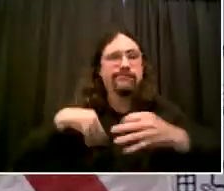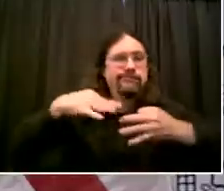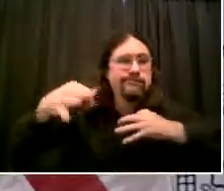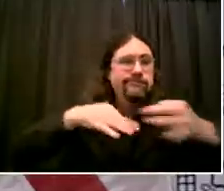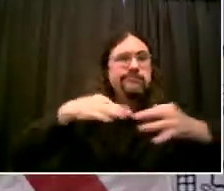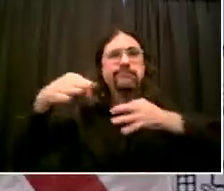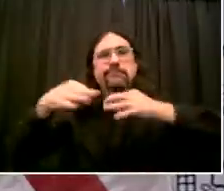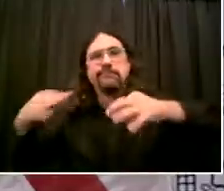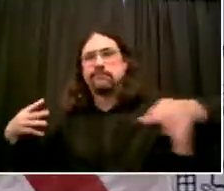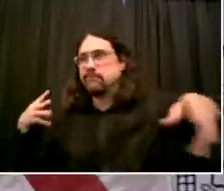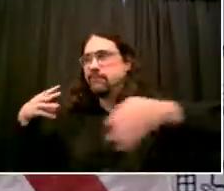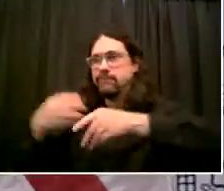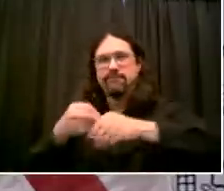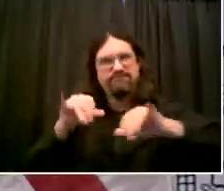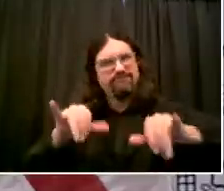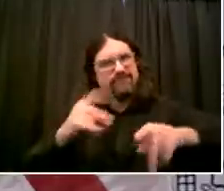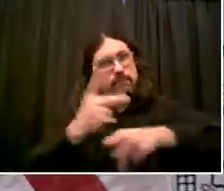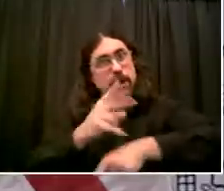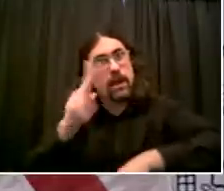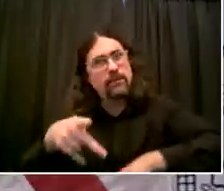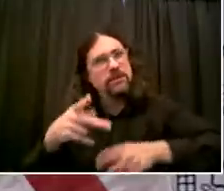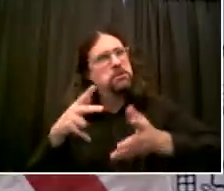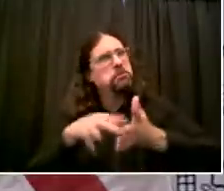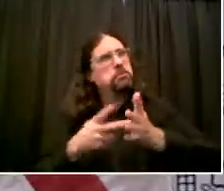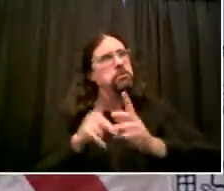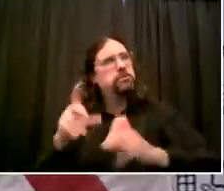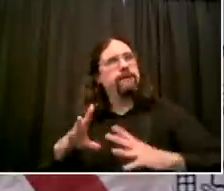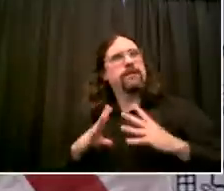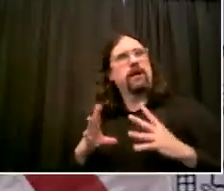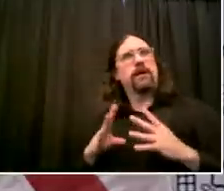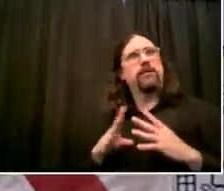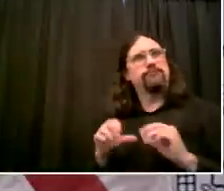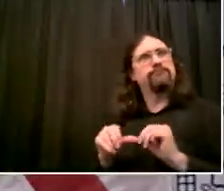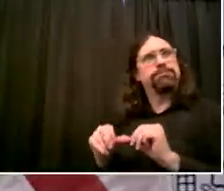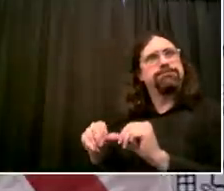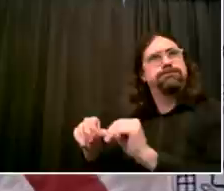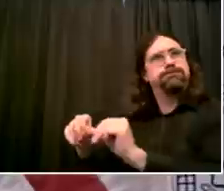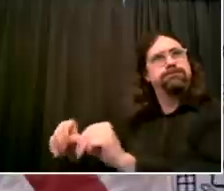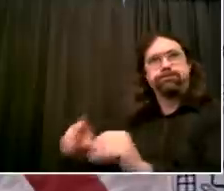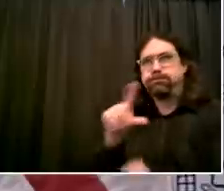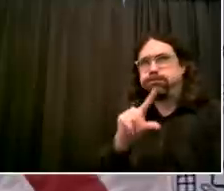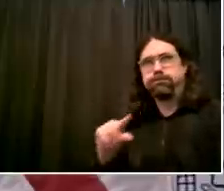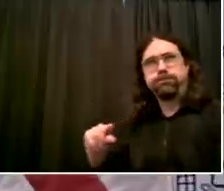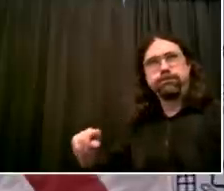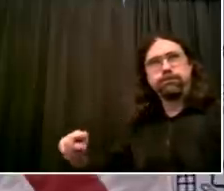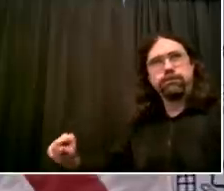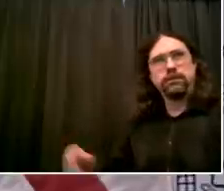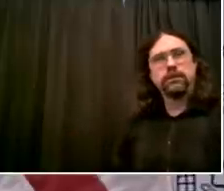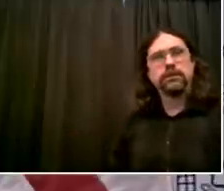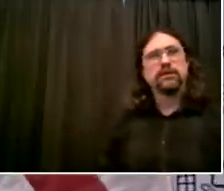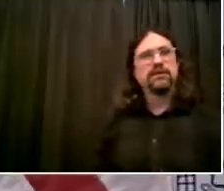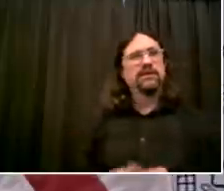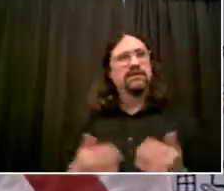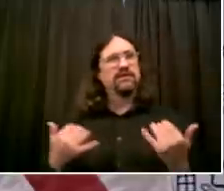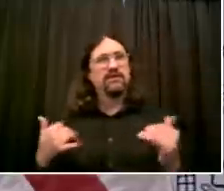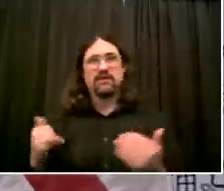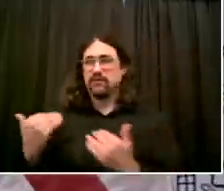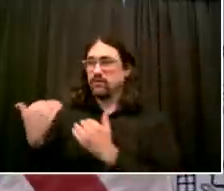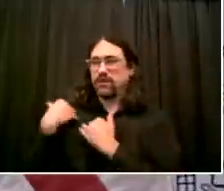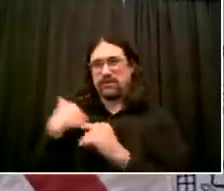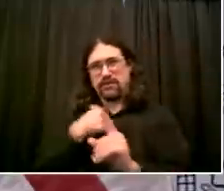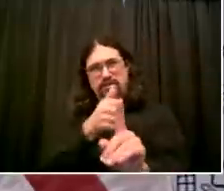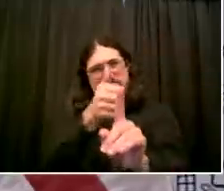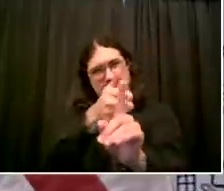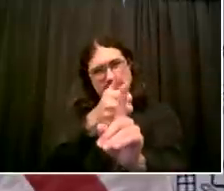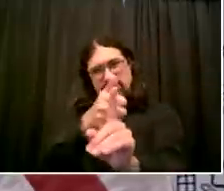really, really feel it going into phase two. Because phase two is the really big reopening. That's a huge step. So for business